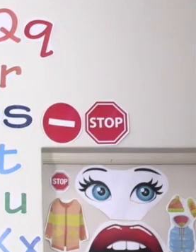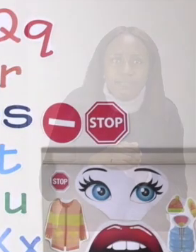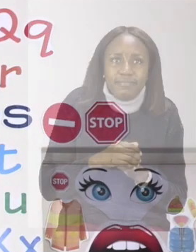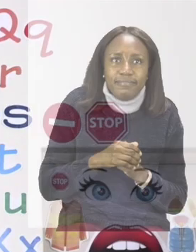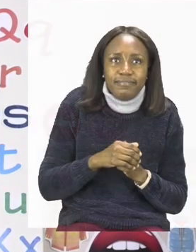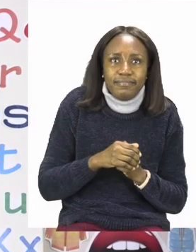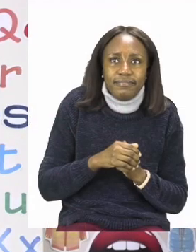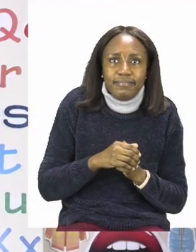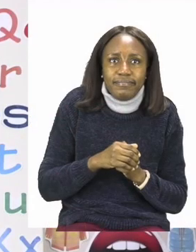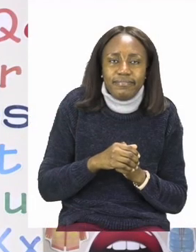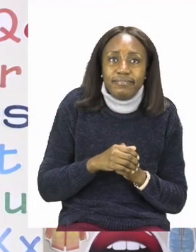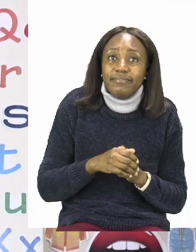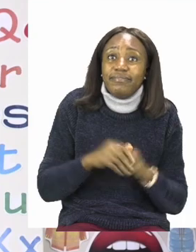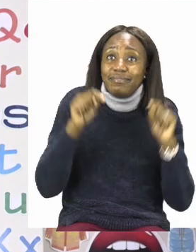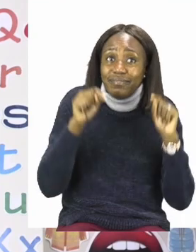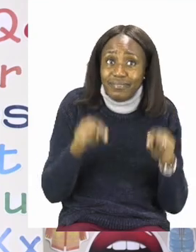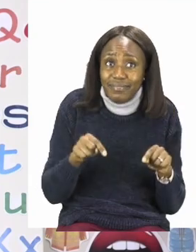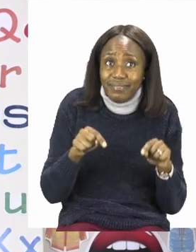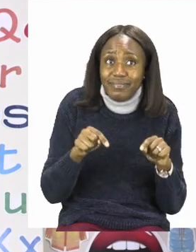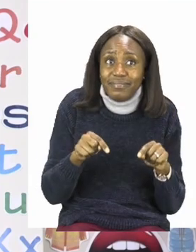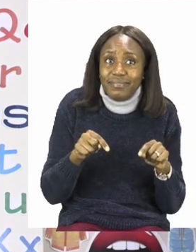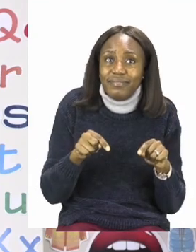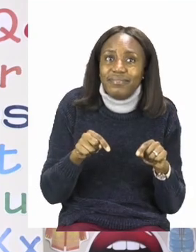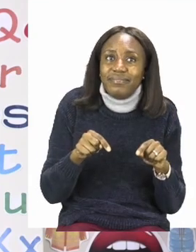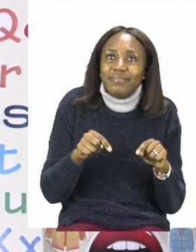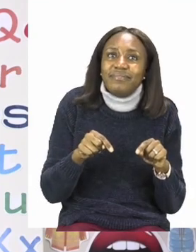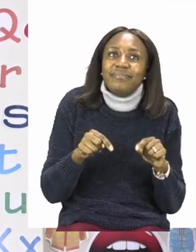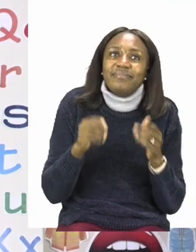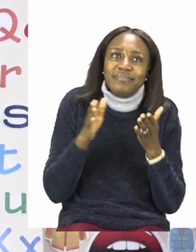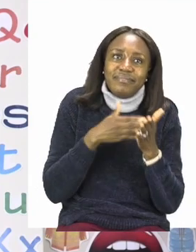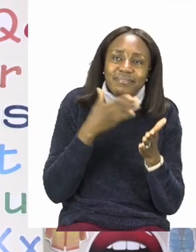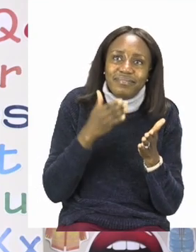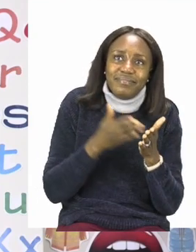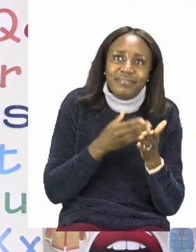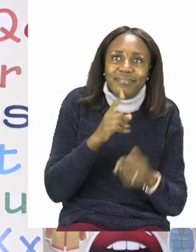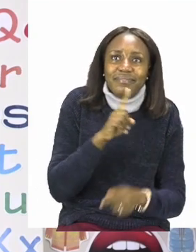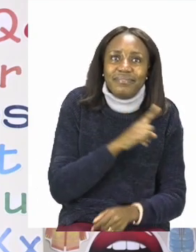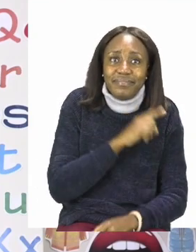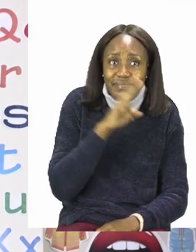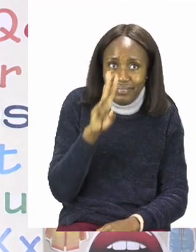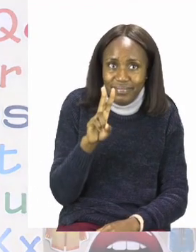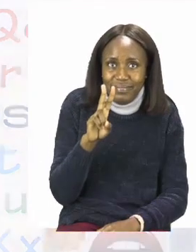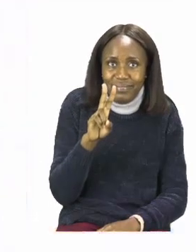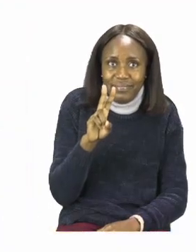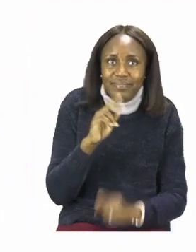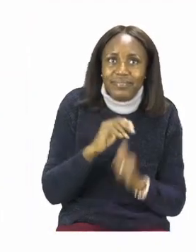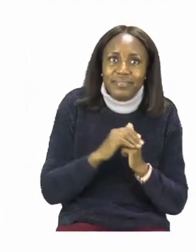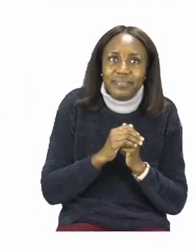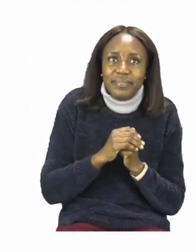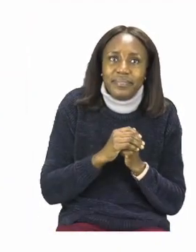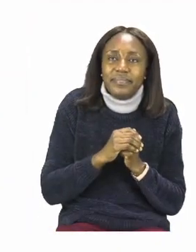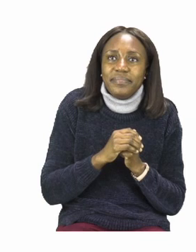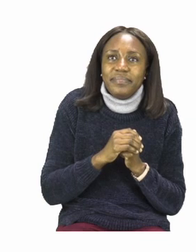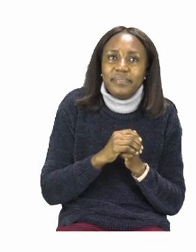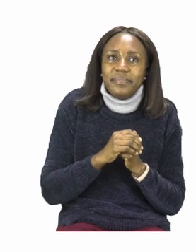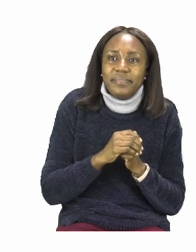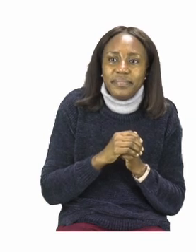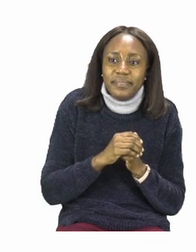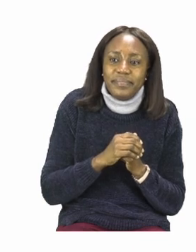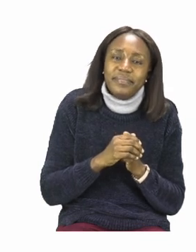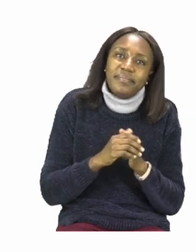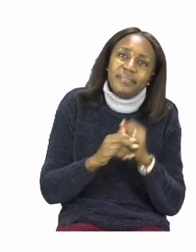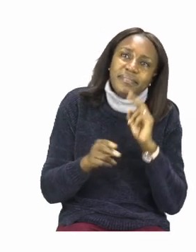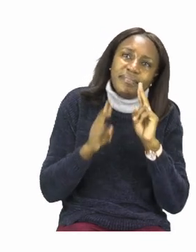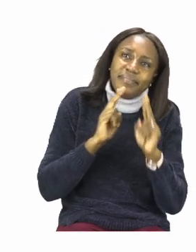For our lesson today boys and girls let us begin on page 12. On page 12 we are